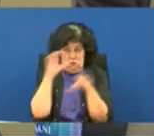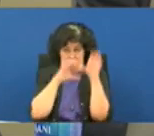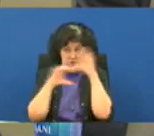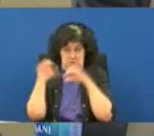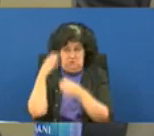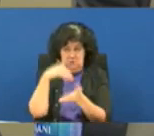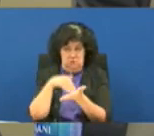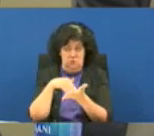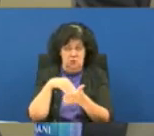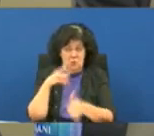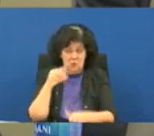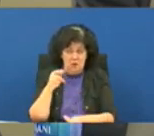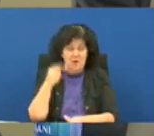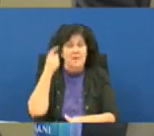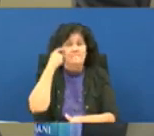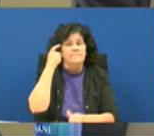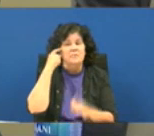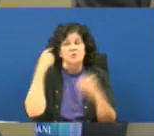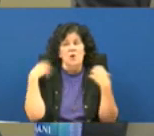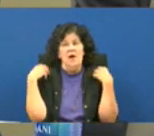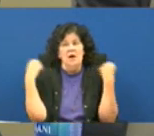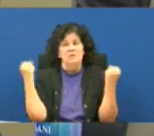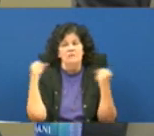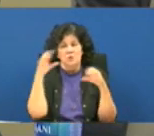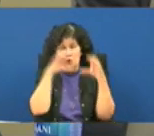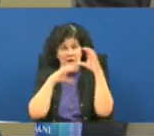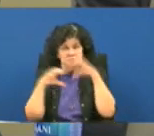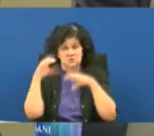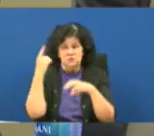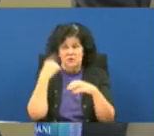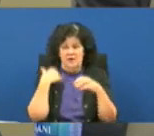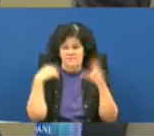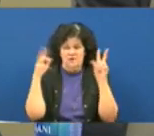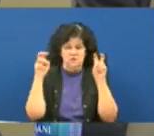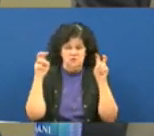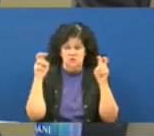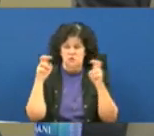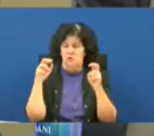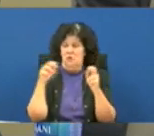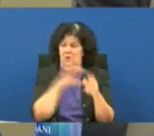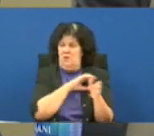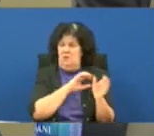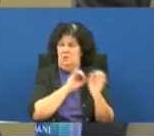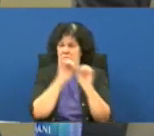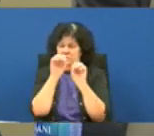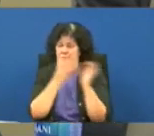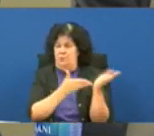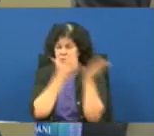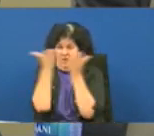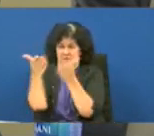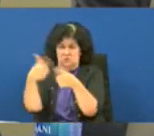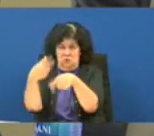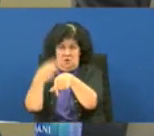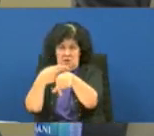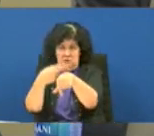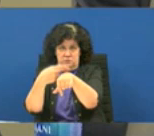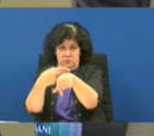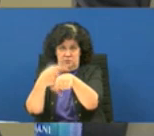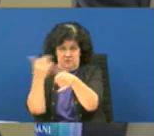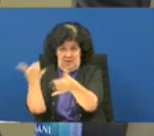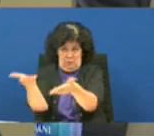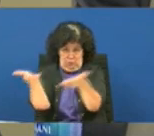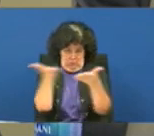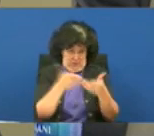what what was that mental health crisis somebody gets has a mental health issue they escort them to the hospitals previously now they can bring them to you right